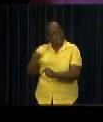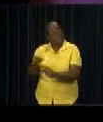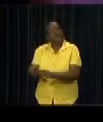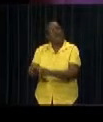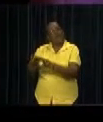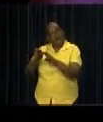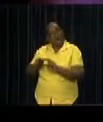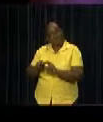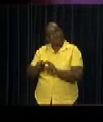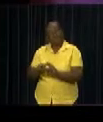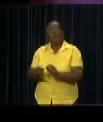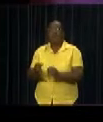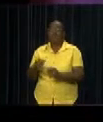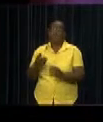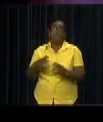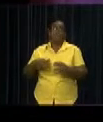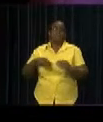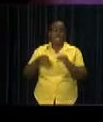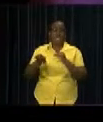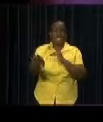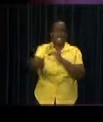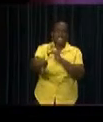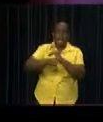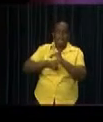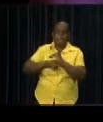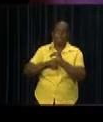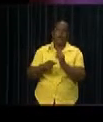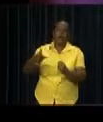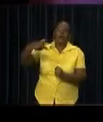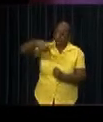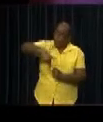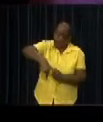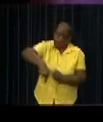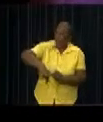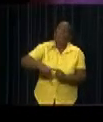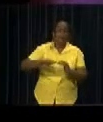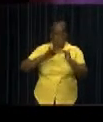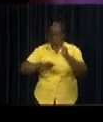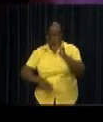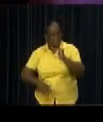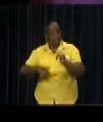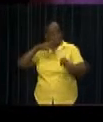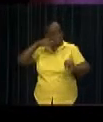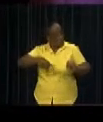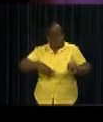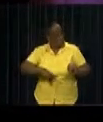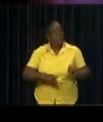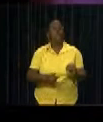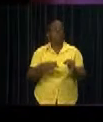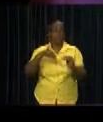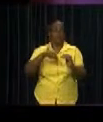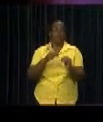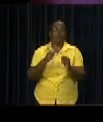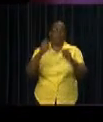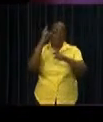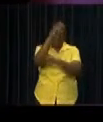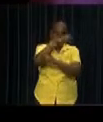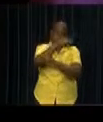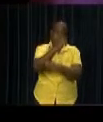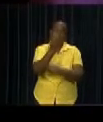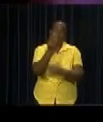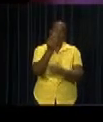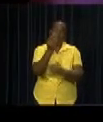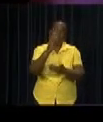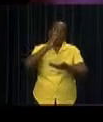progress has been made in the refinery expansion project. The refinery will reduce dependence on oil imports and